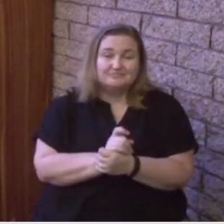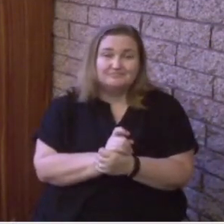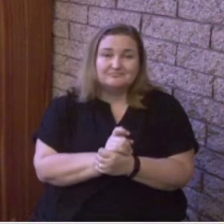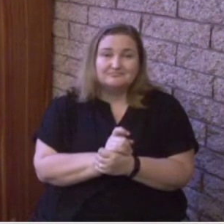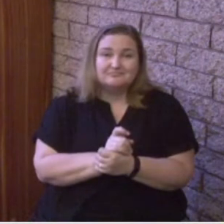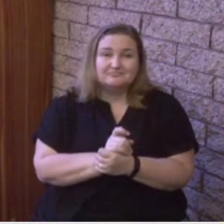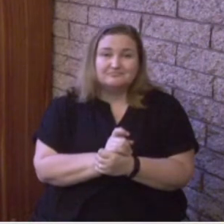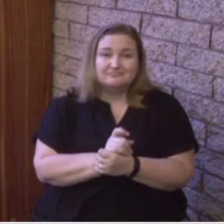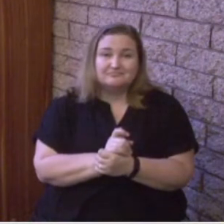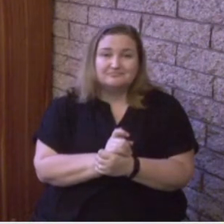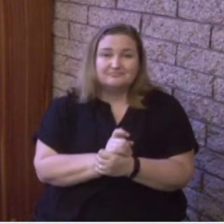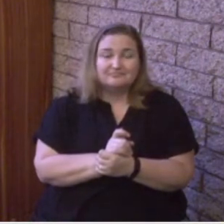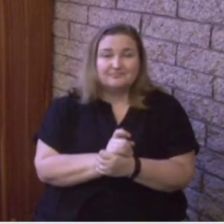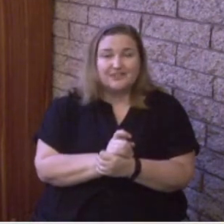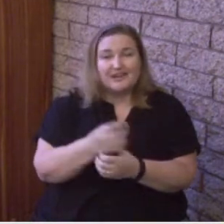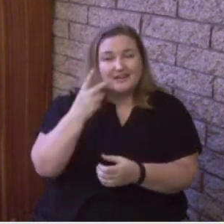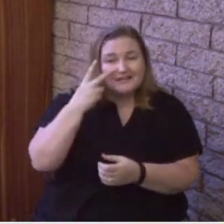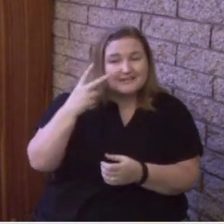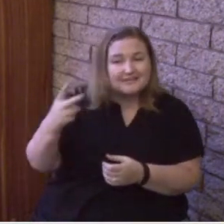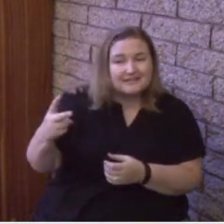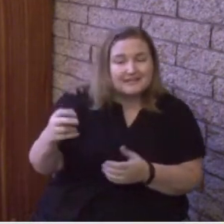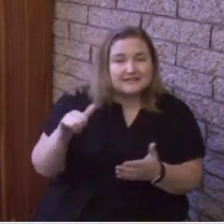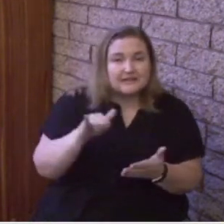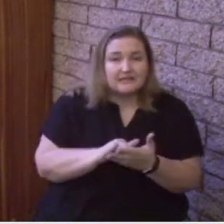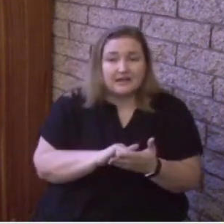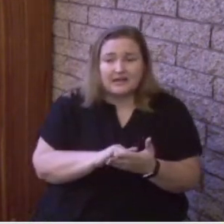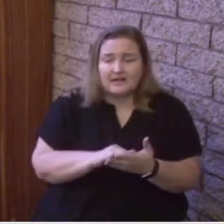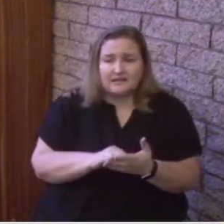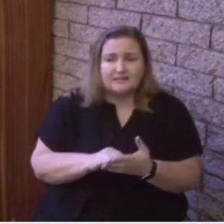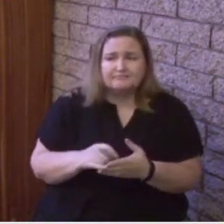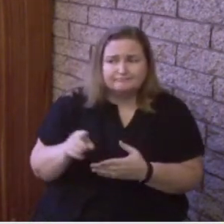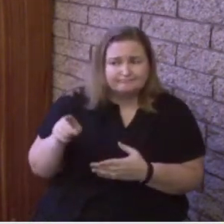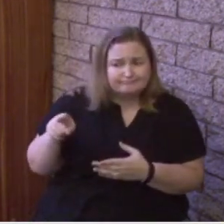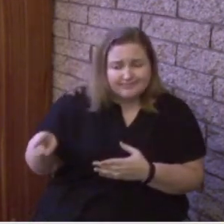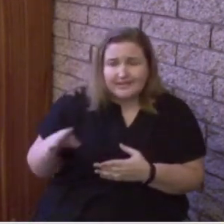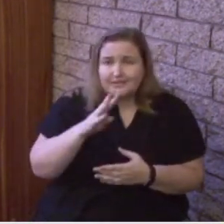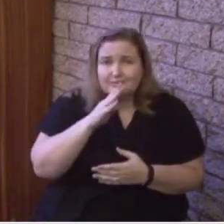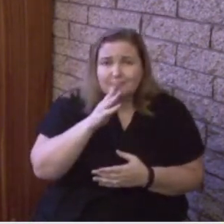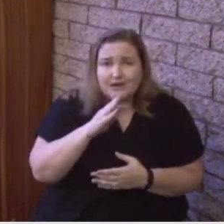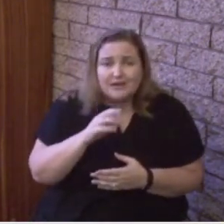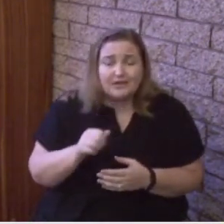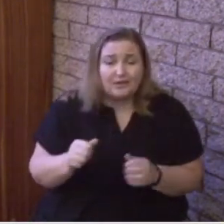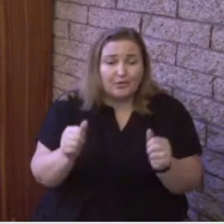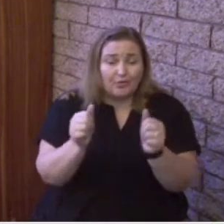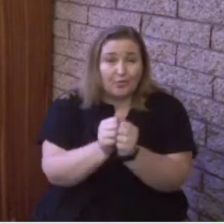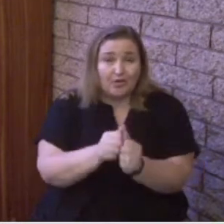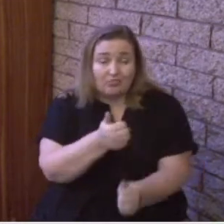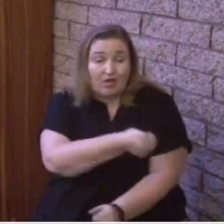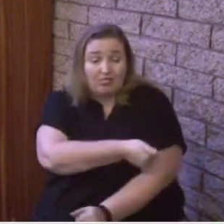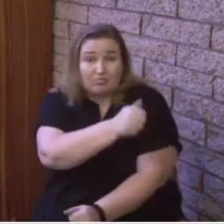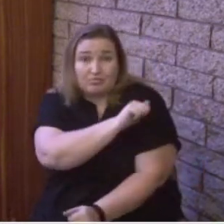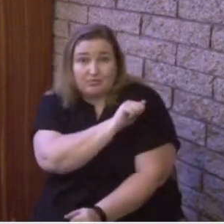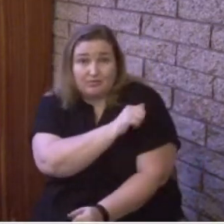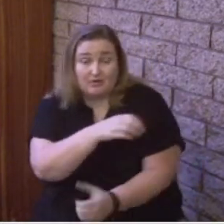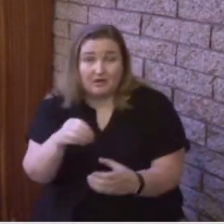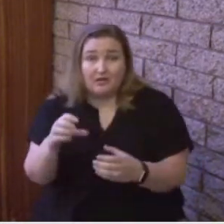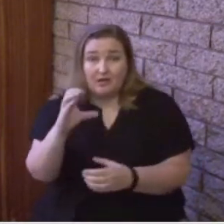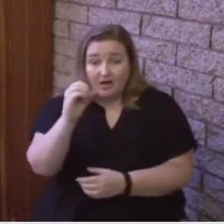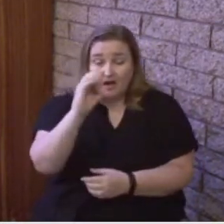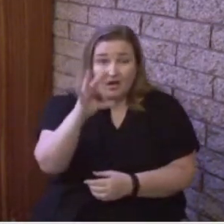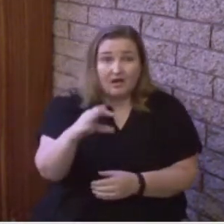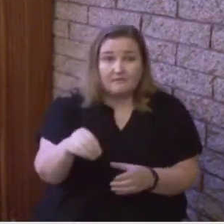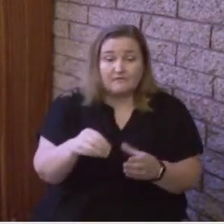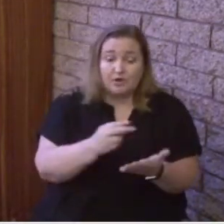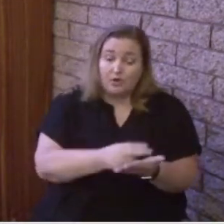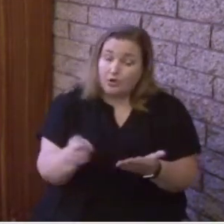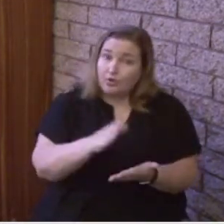and identifies that they are speaking with the authority of the Holy Spirit because they have experienced, friends, the first hand